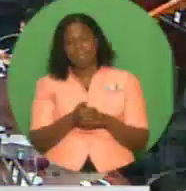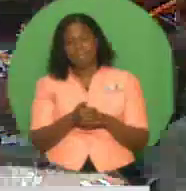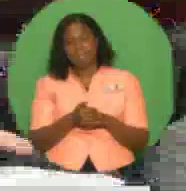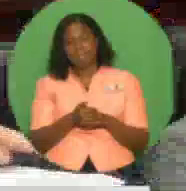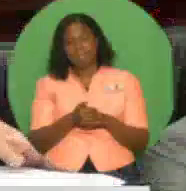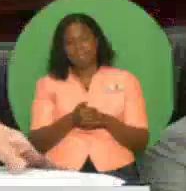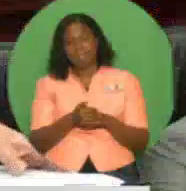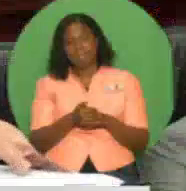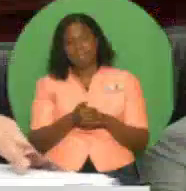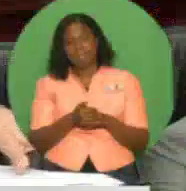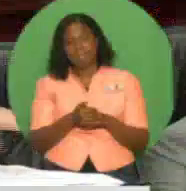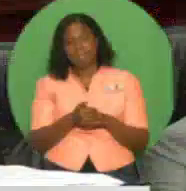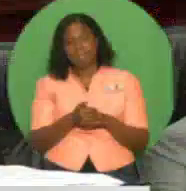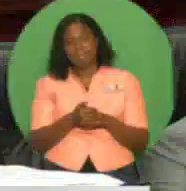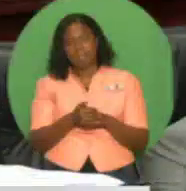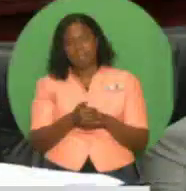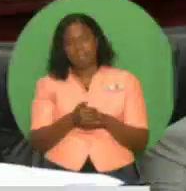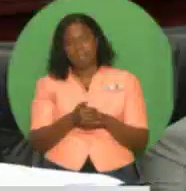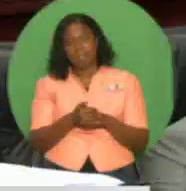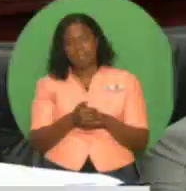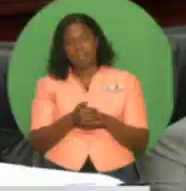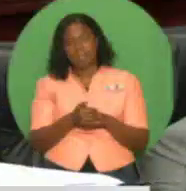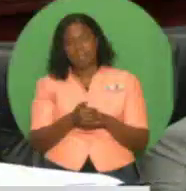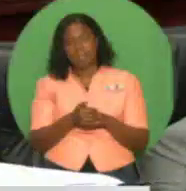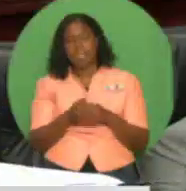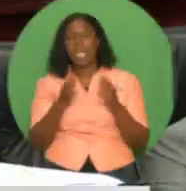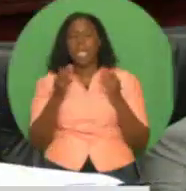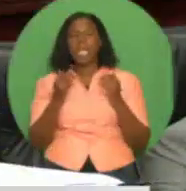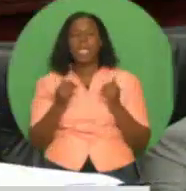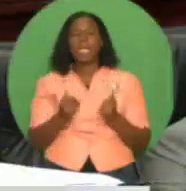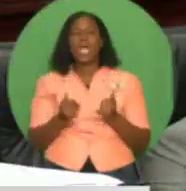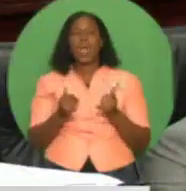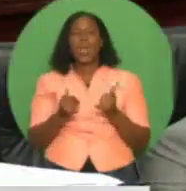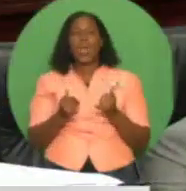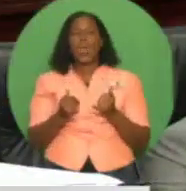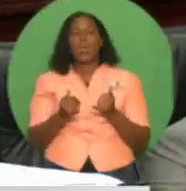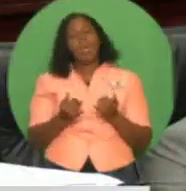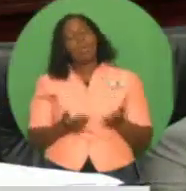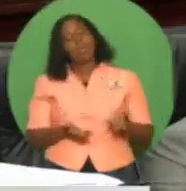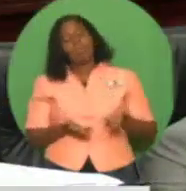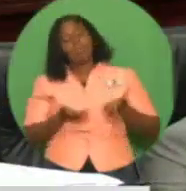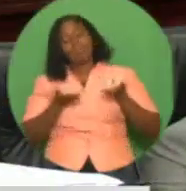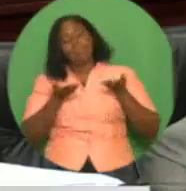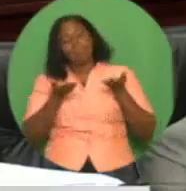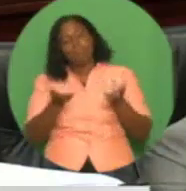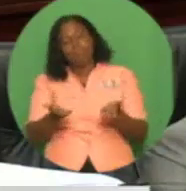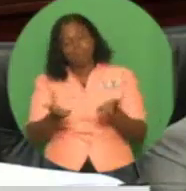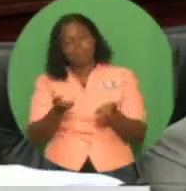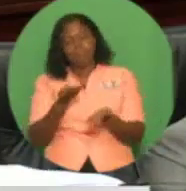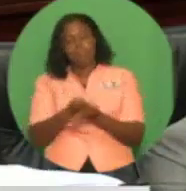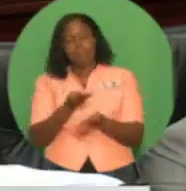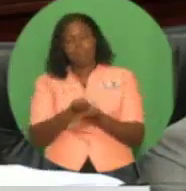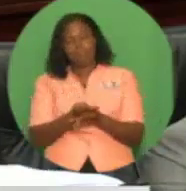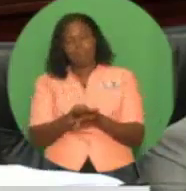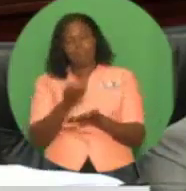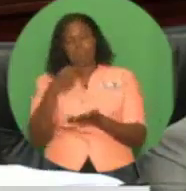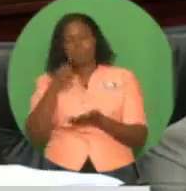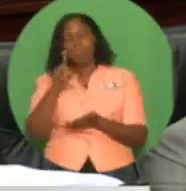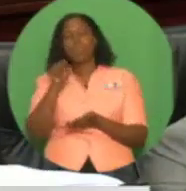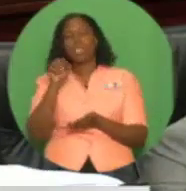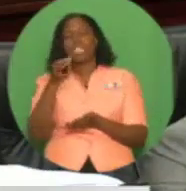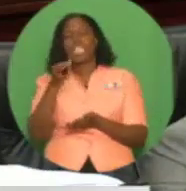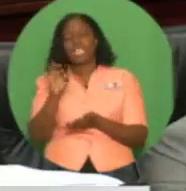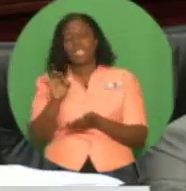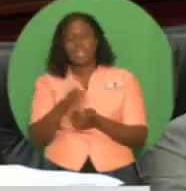Madam Speaker, I shall now present the budget proposals for fiscal 2019. Fuel